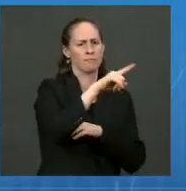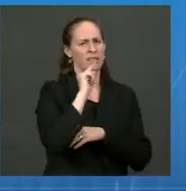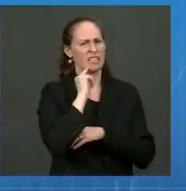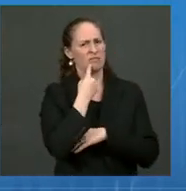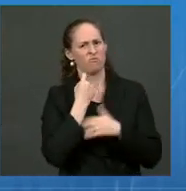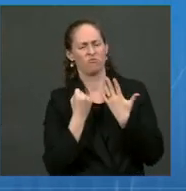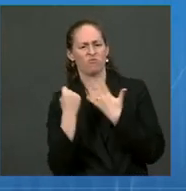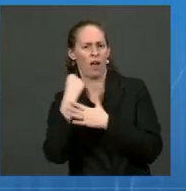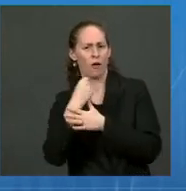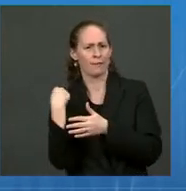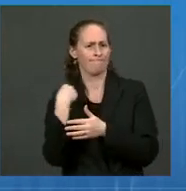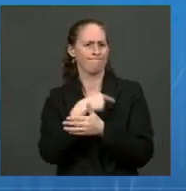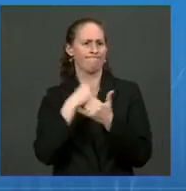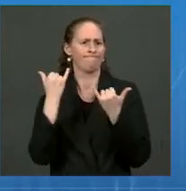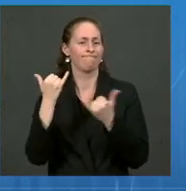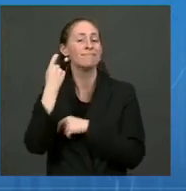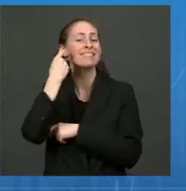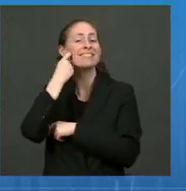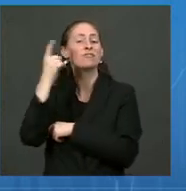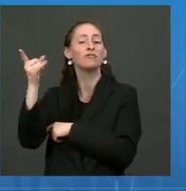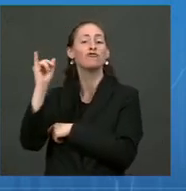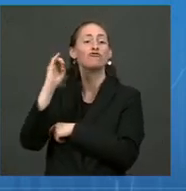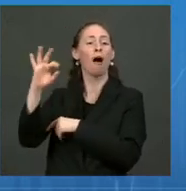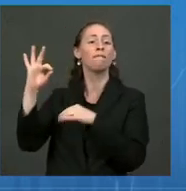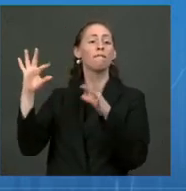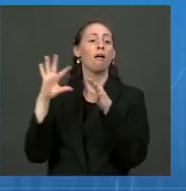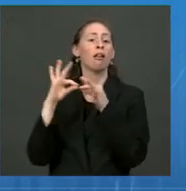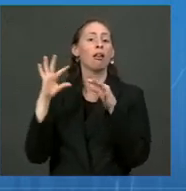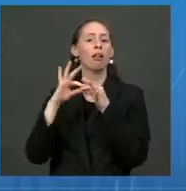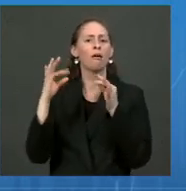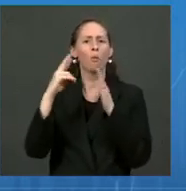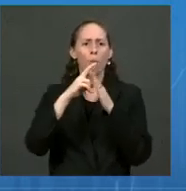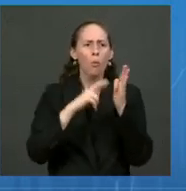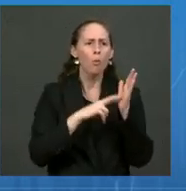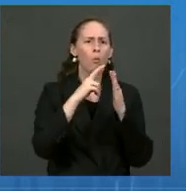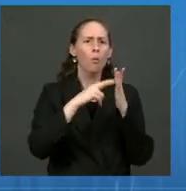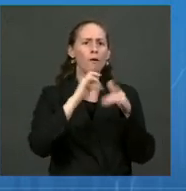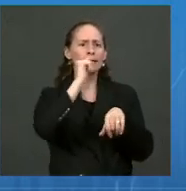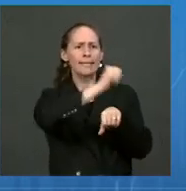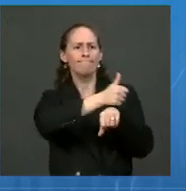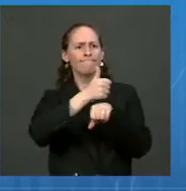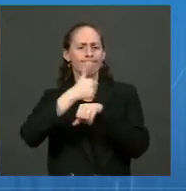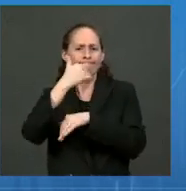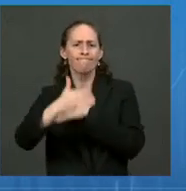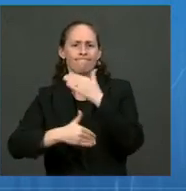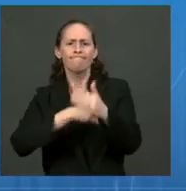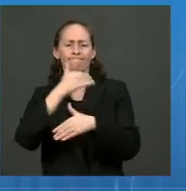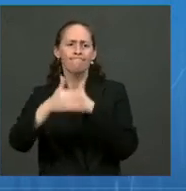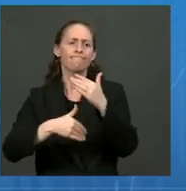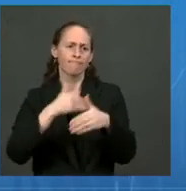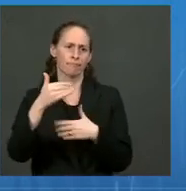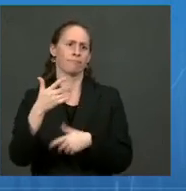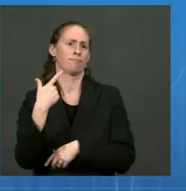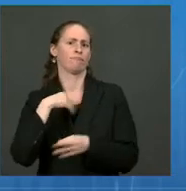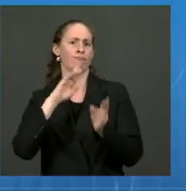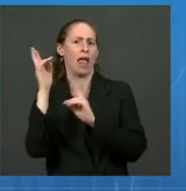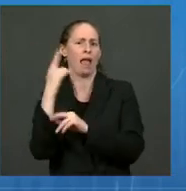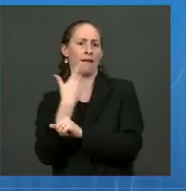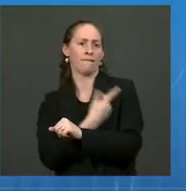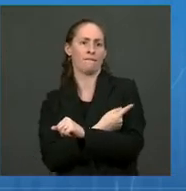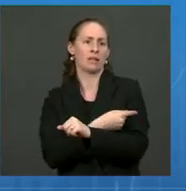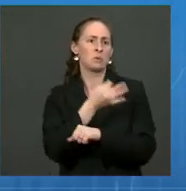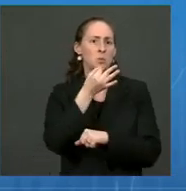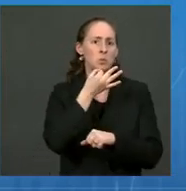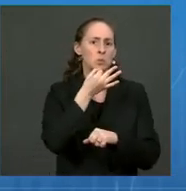As Jeff laid out, the regulatory process is underway to make COVID-19 vaccines available for children ages 5 to 11,